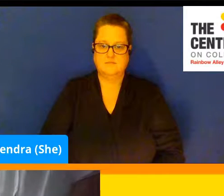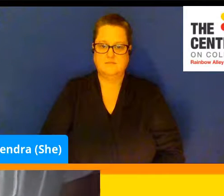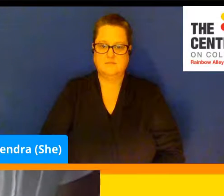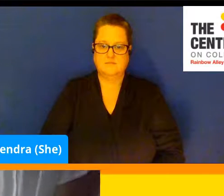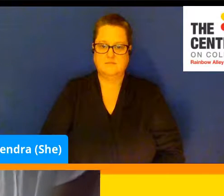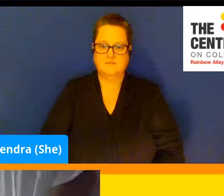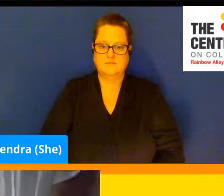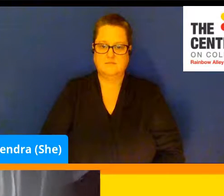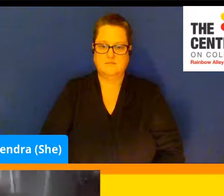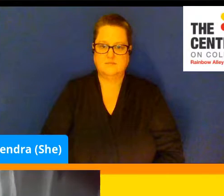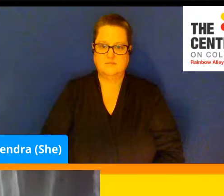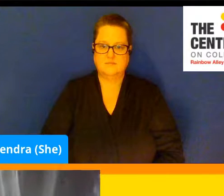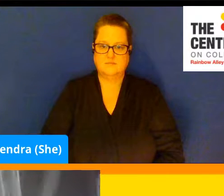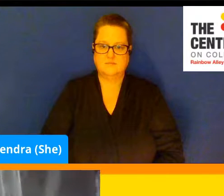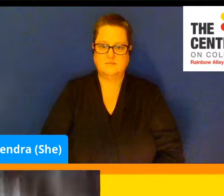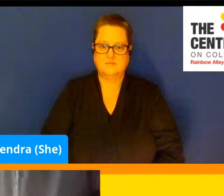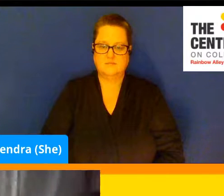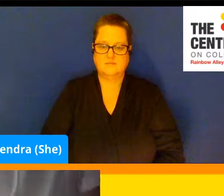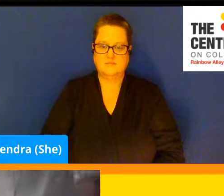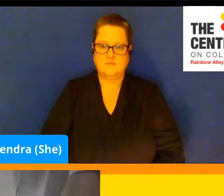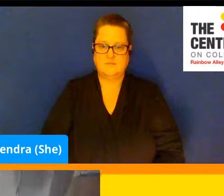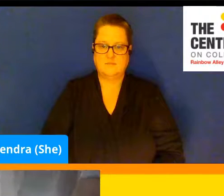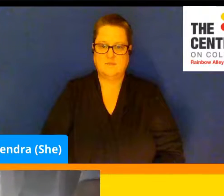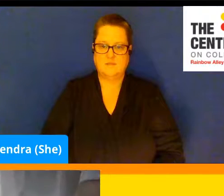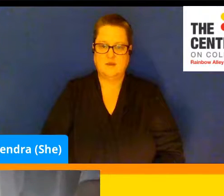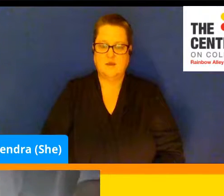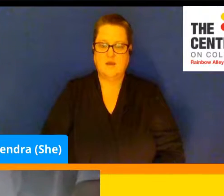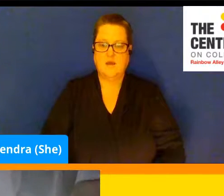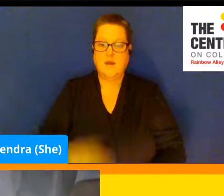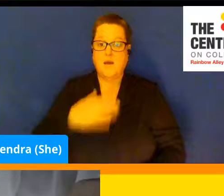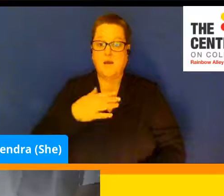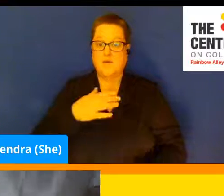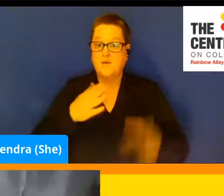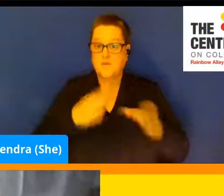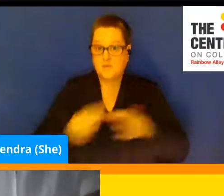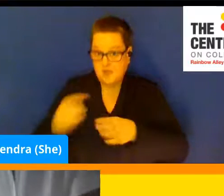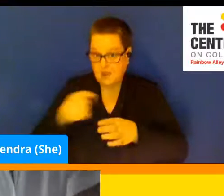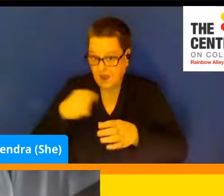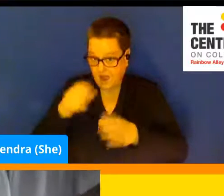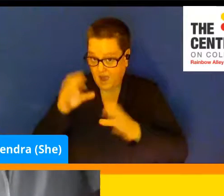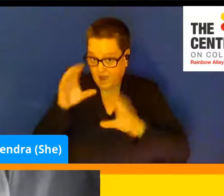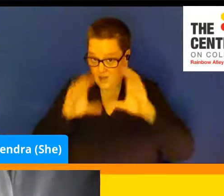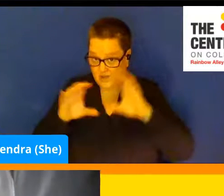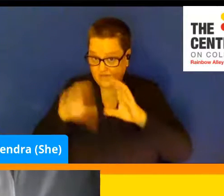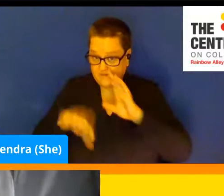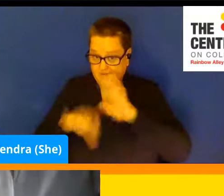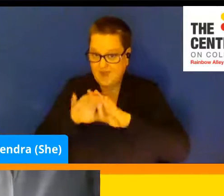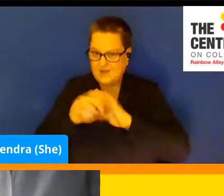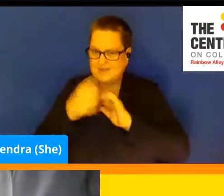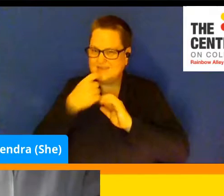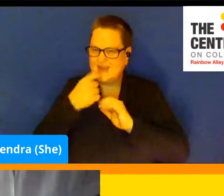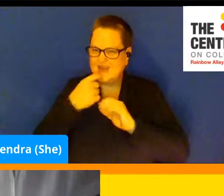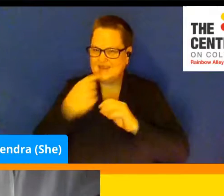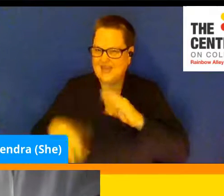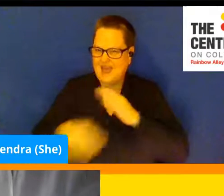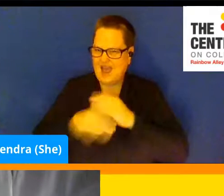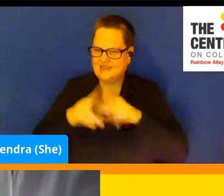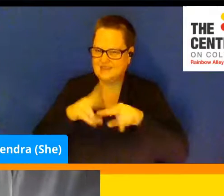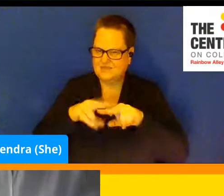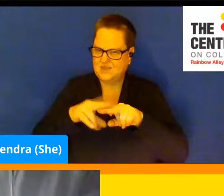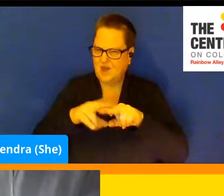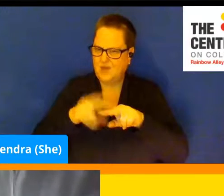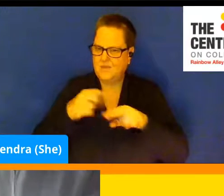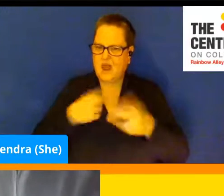Now, the recipe that I looked up said that we can add some salt. Personally, I kind of want to see how it goes without it.